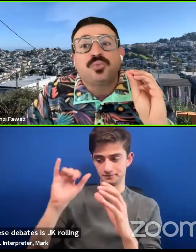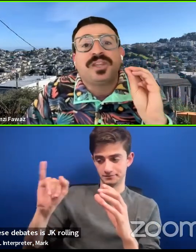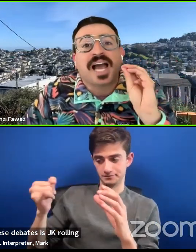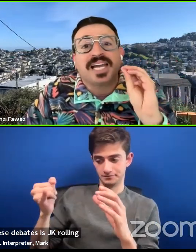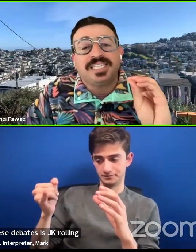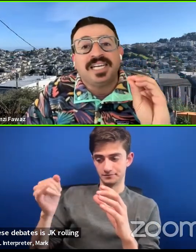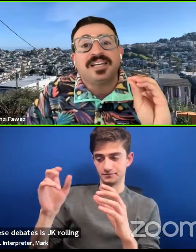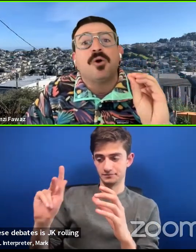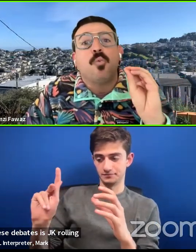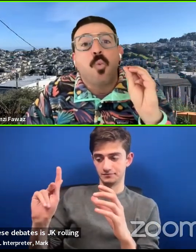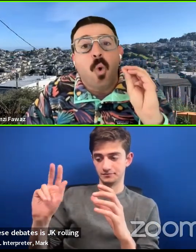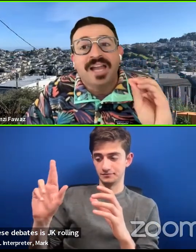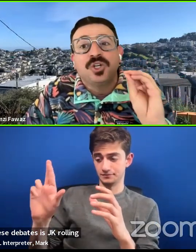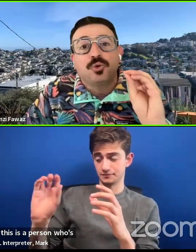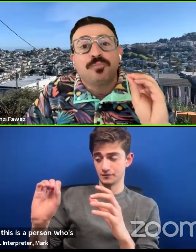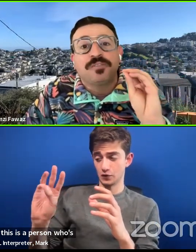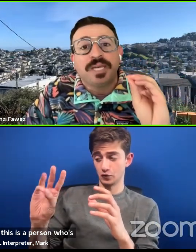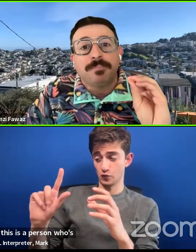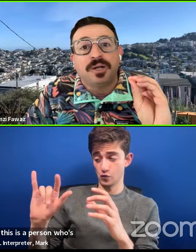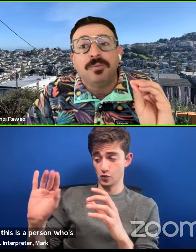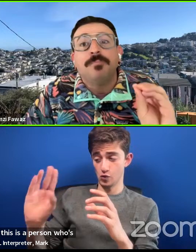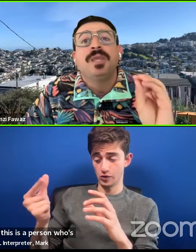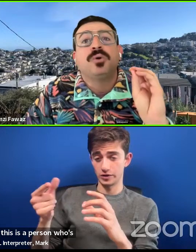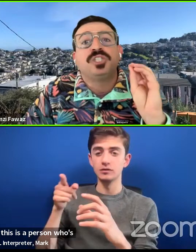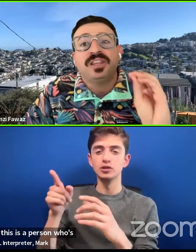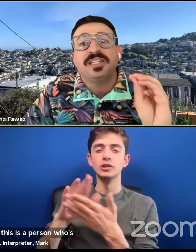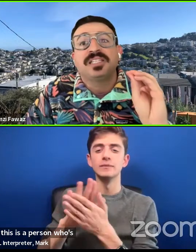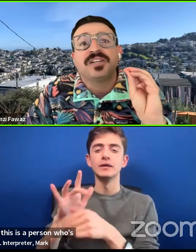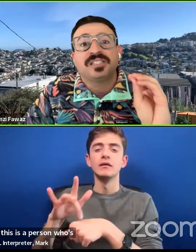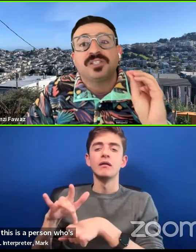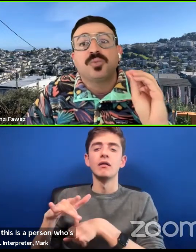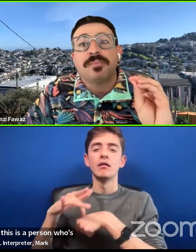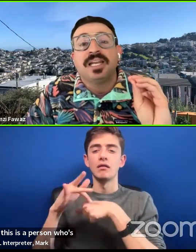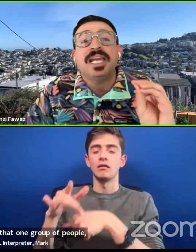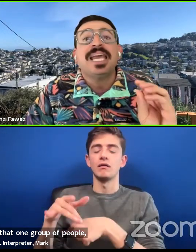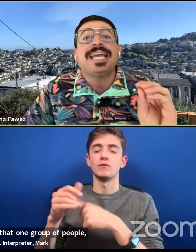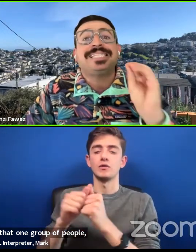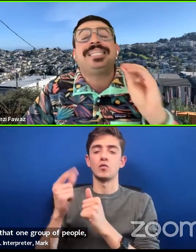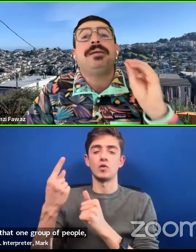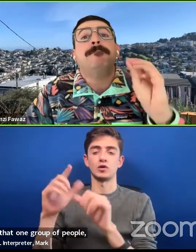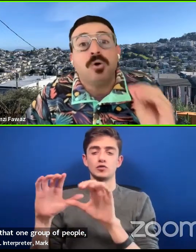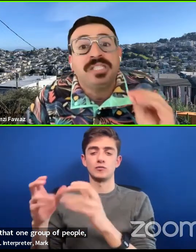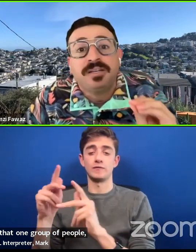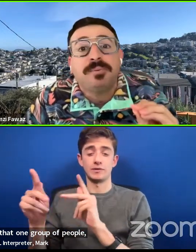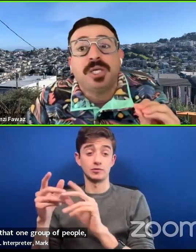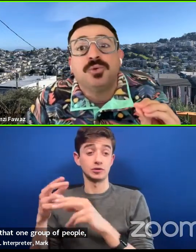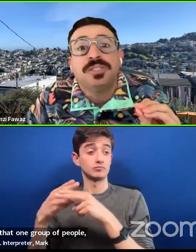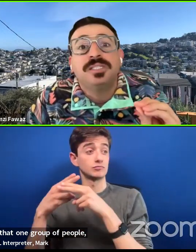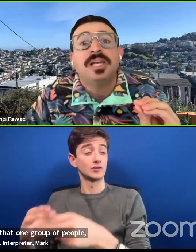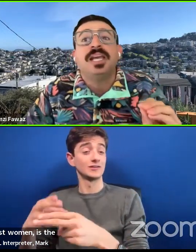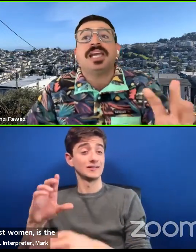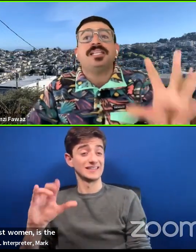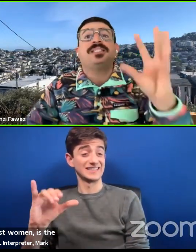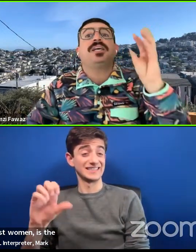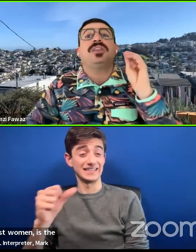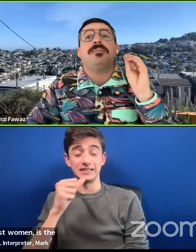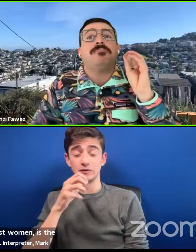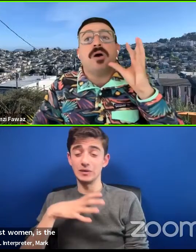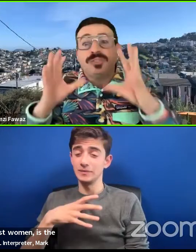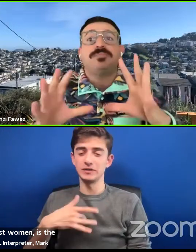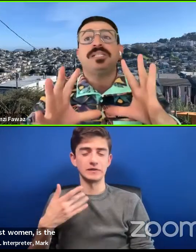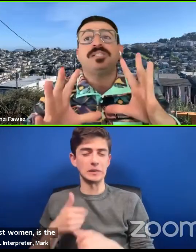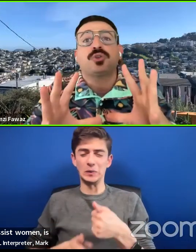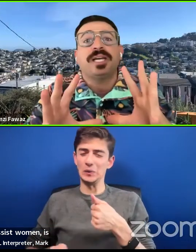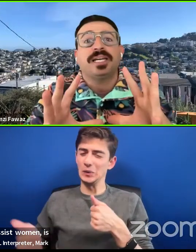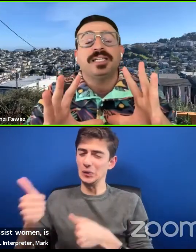become obsessed with the idea that one group of people, what she thinks of as cis women, is the most abused, is